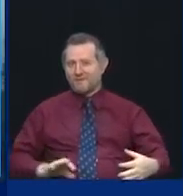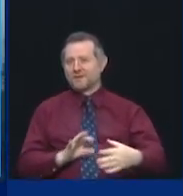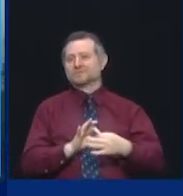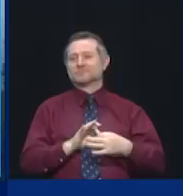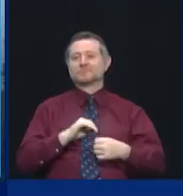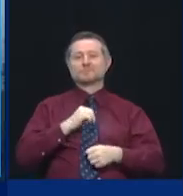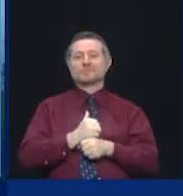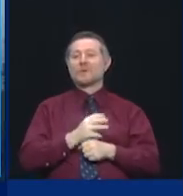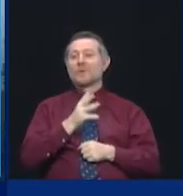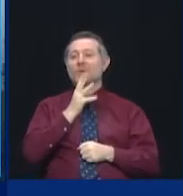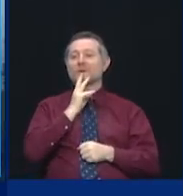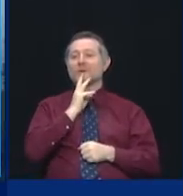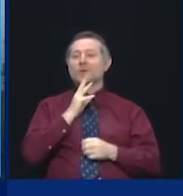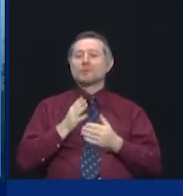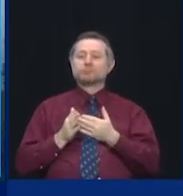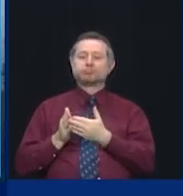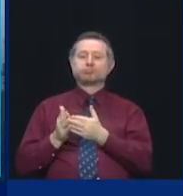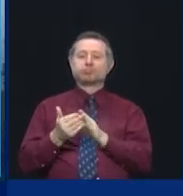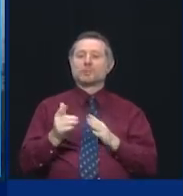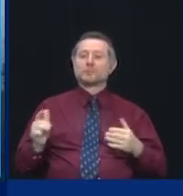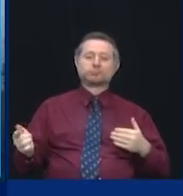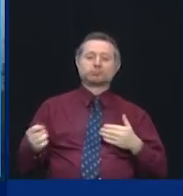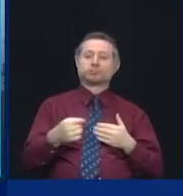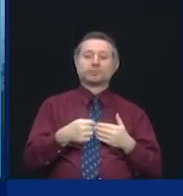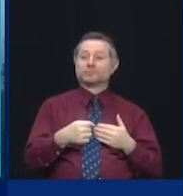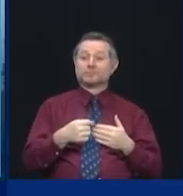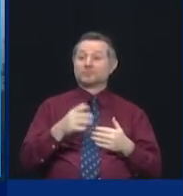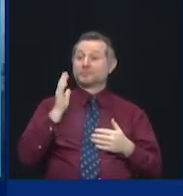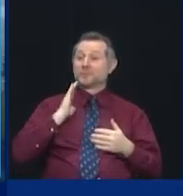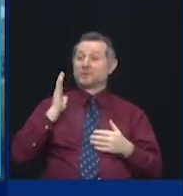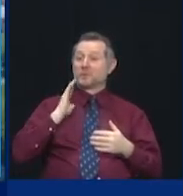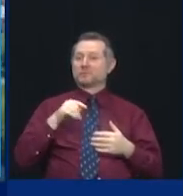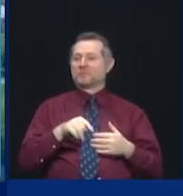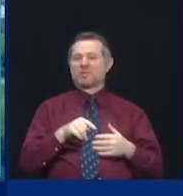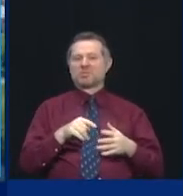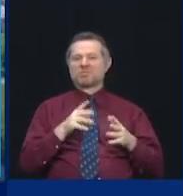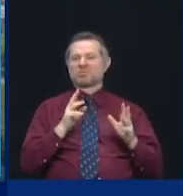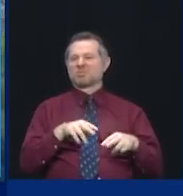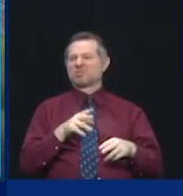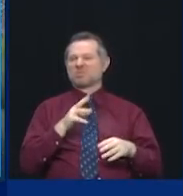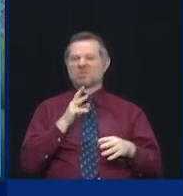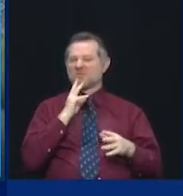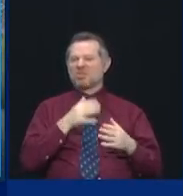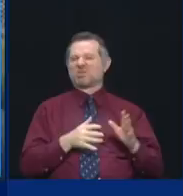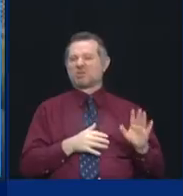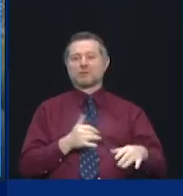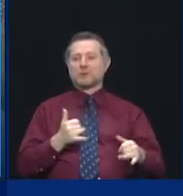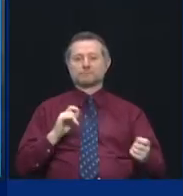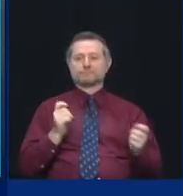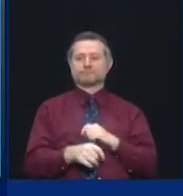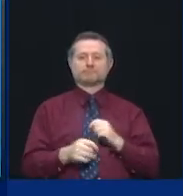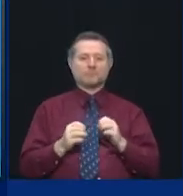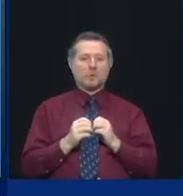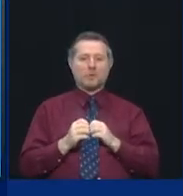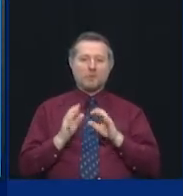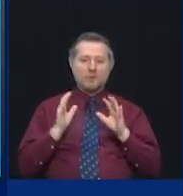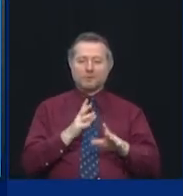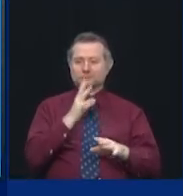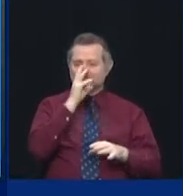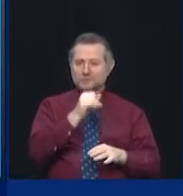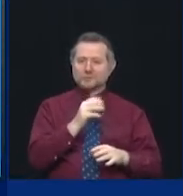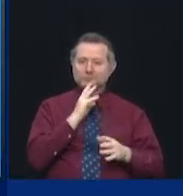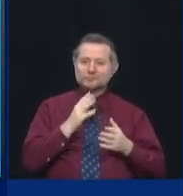as the back door. Now we want to make waterways the front door, right? And we're doing that in Buffalo and Rochester, and we're doing that in Albany.